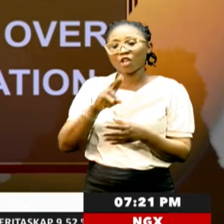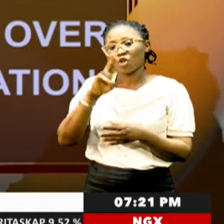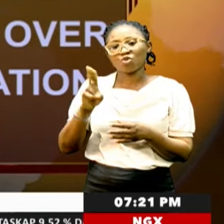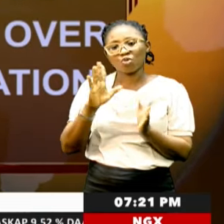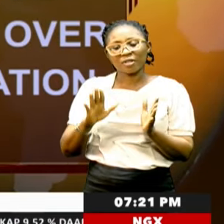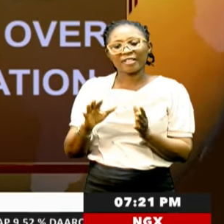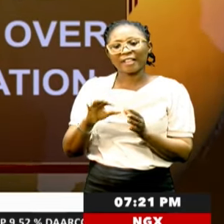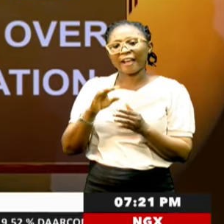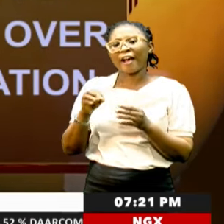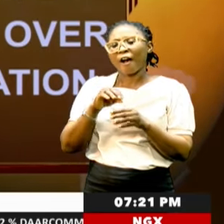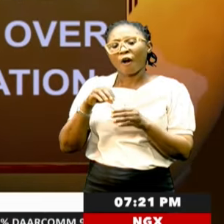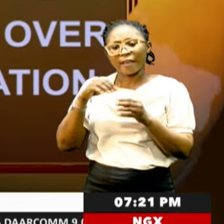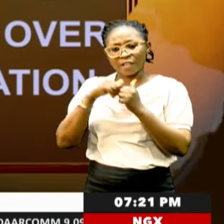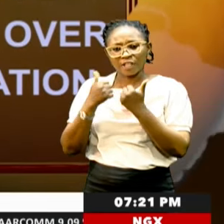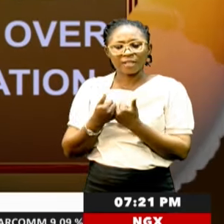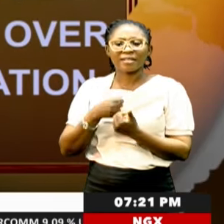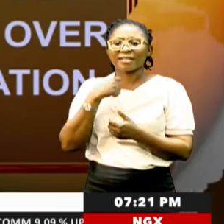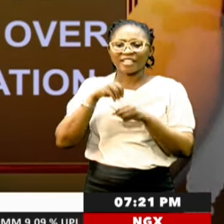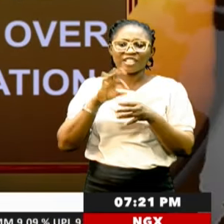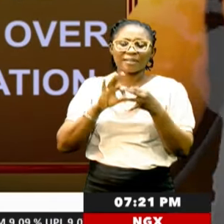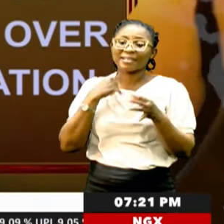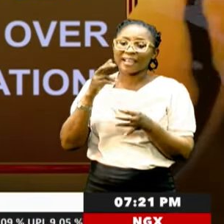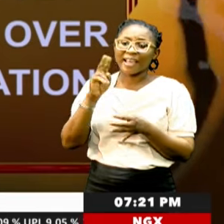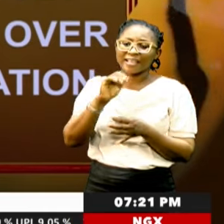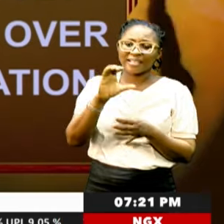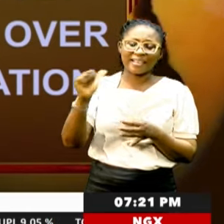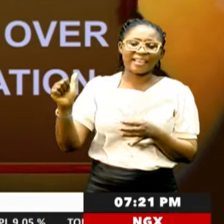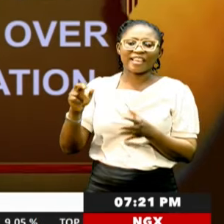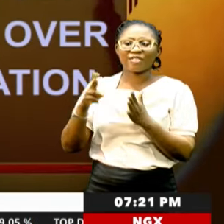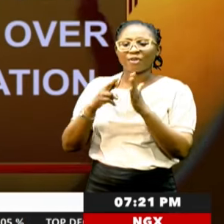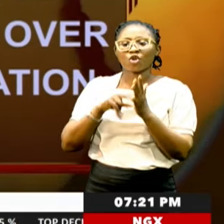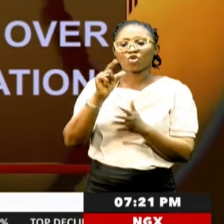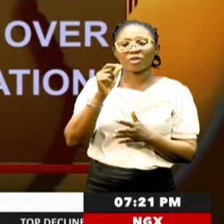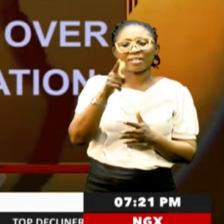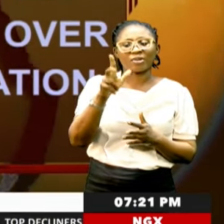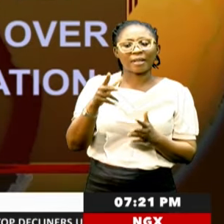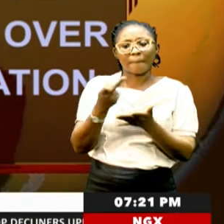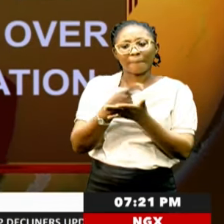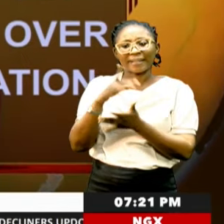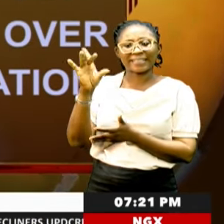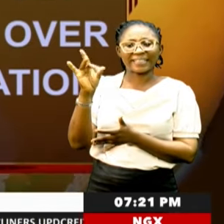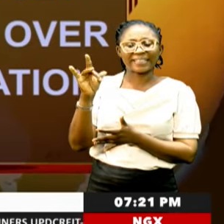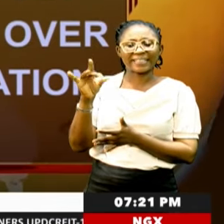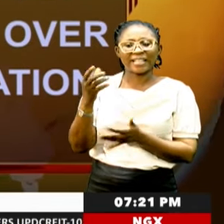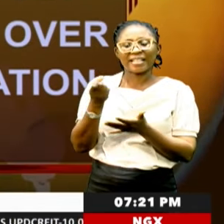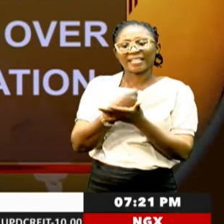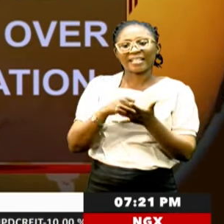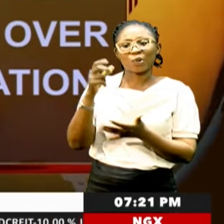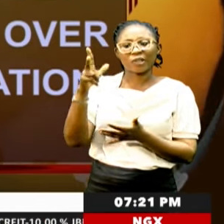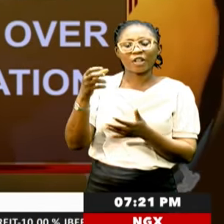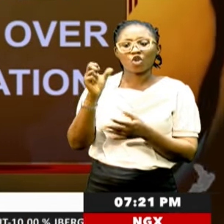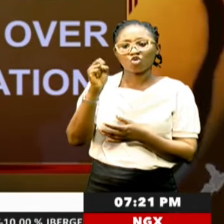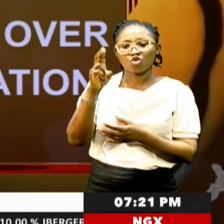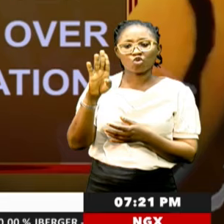Achimogu, in a statement says, NCAA Regulations 2023, Part 18, Section 3, Subsection